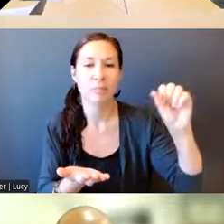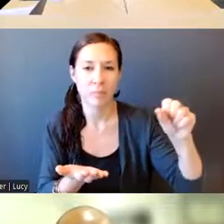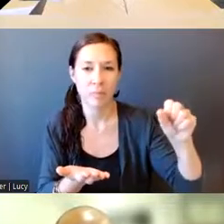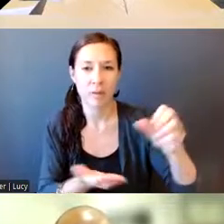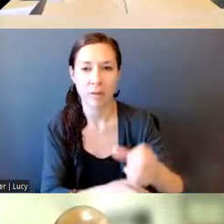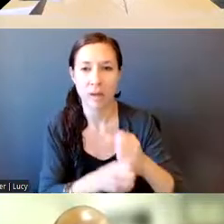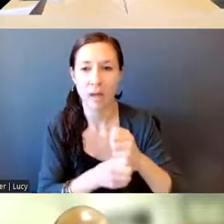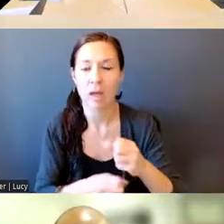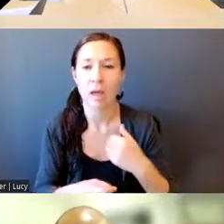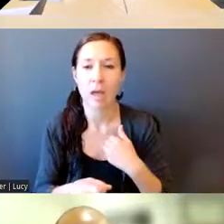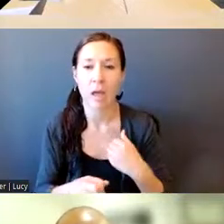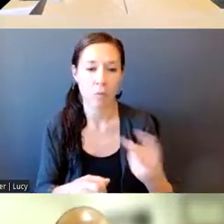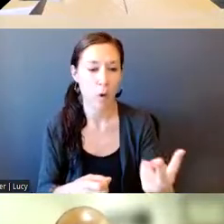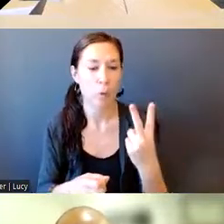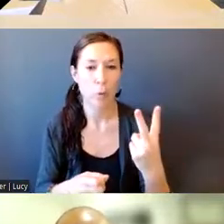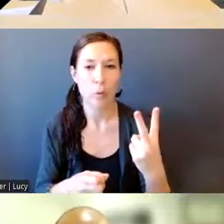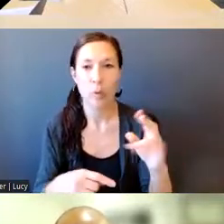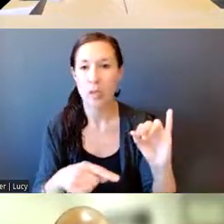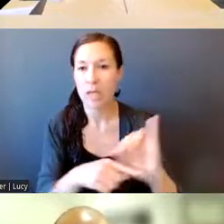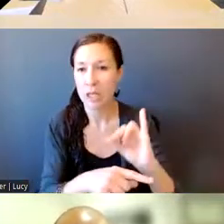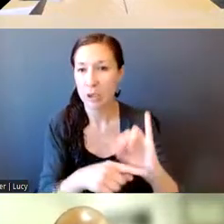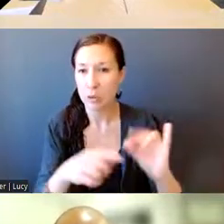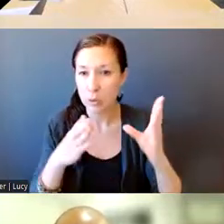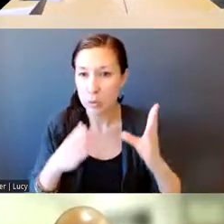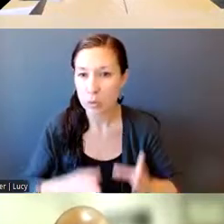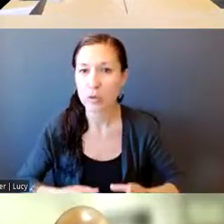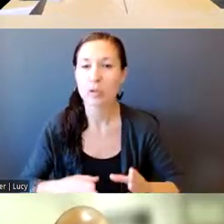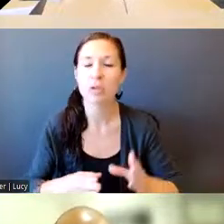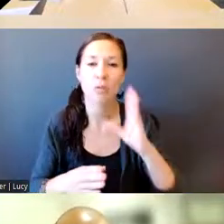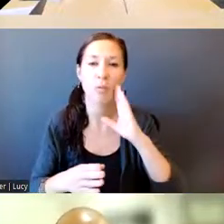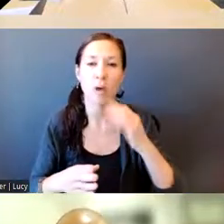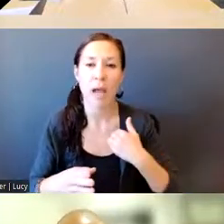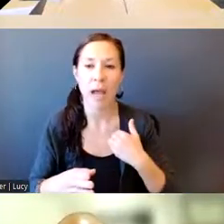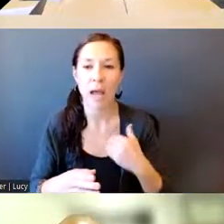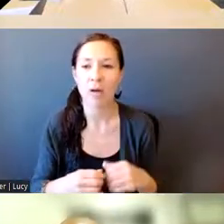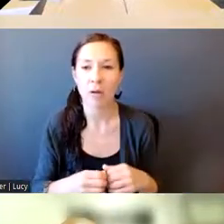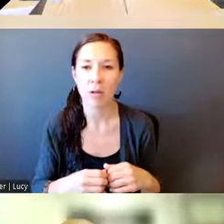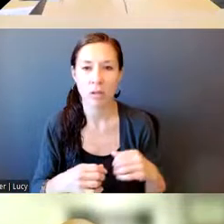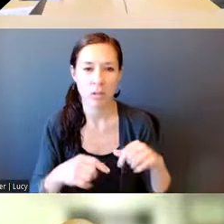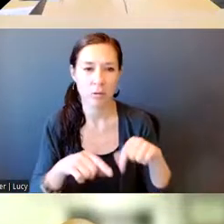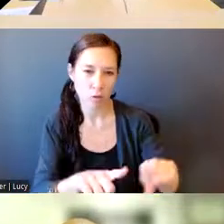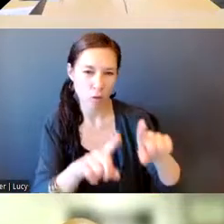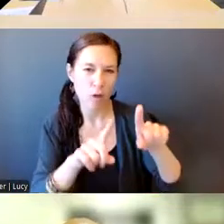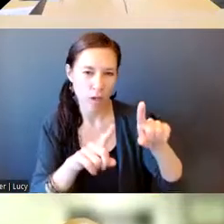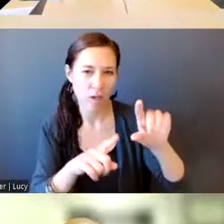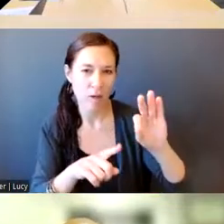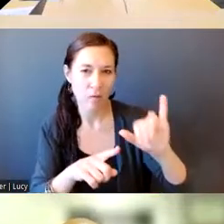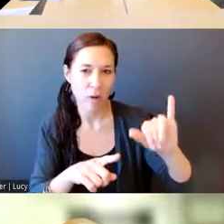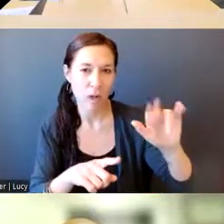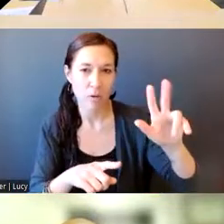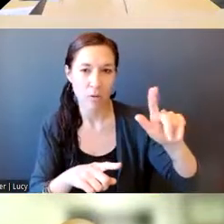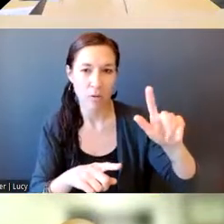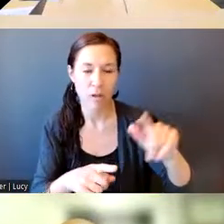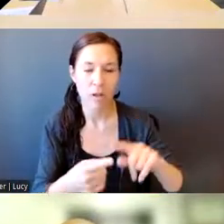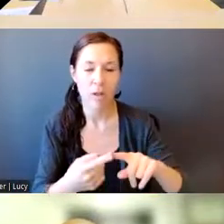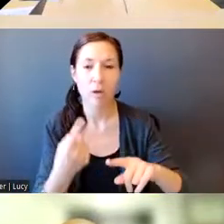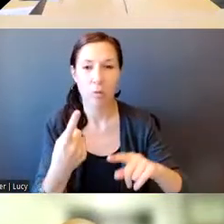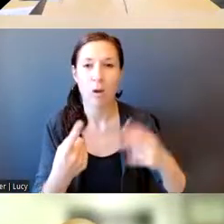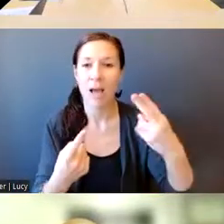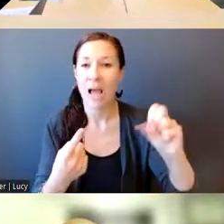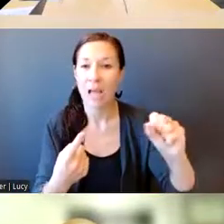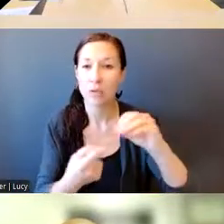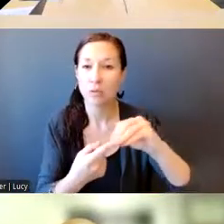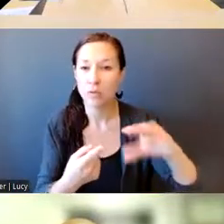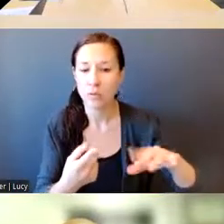internships that we shall receive for the FY23. One is a high school student. One is a college